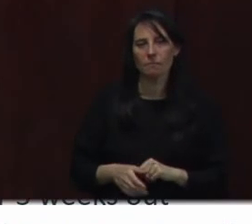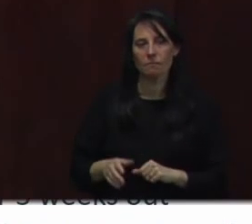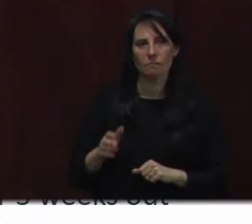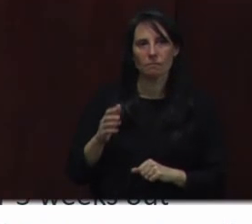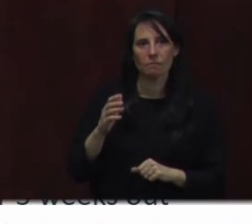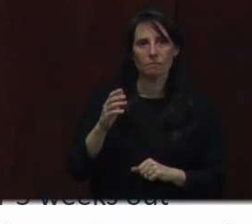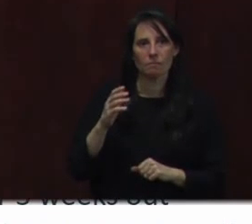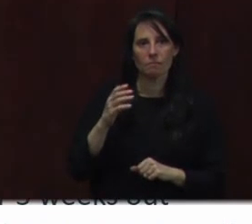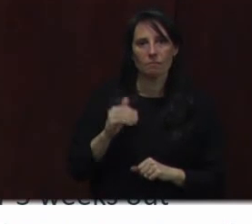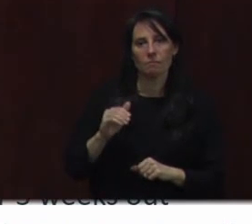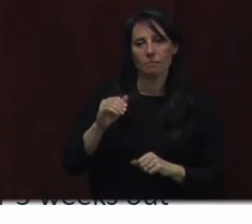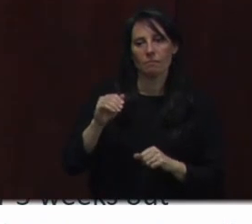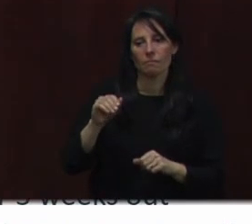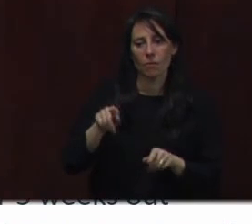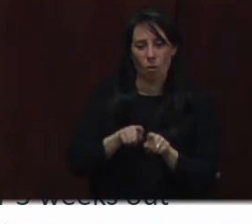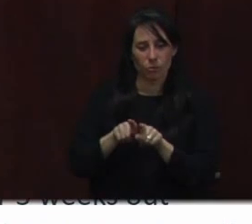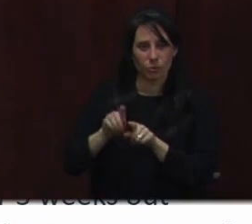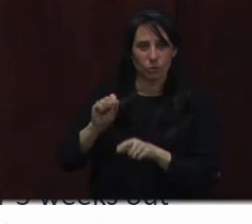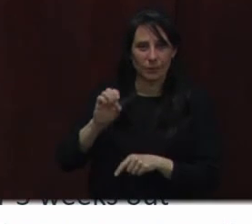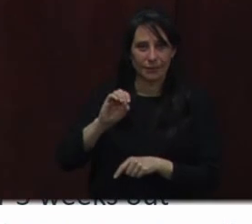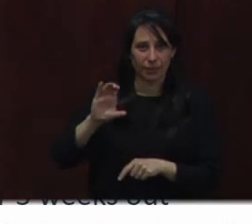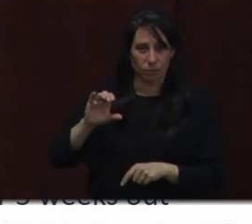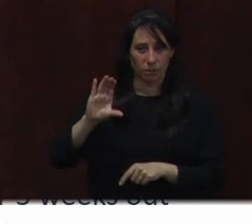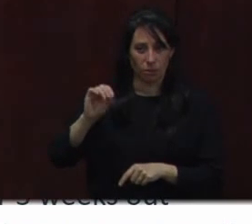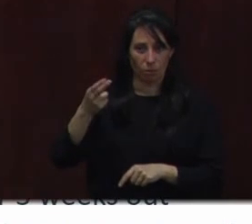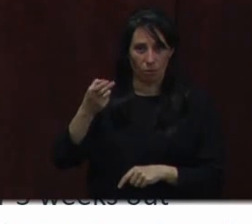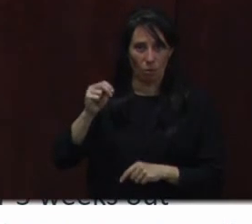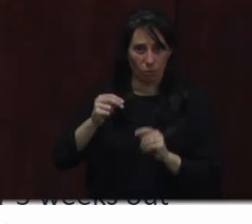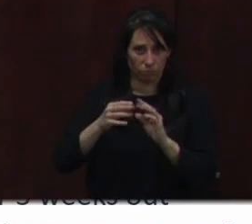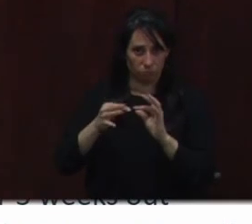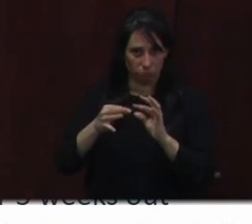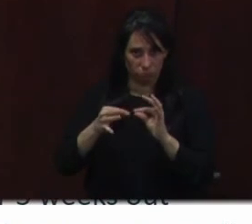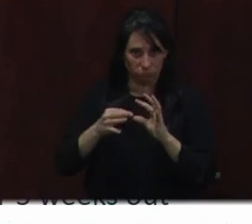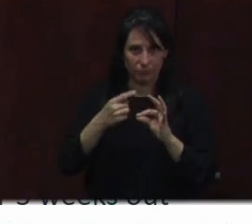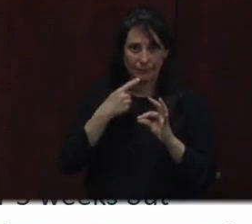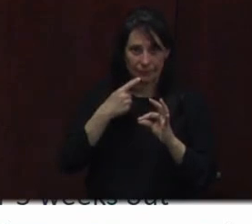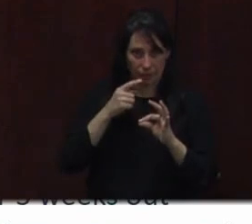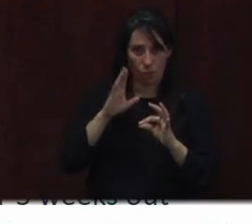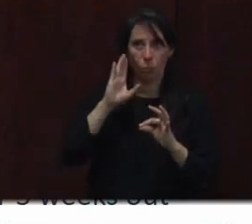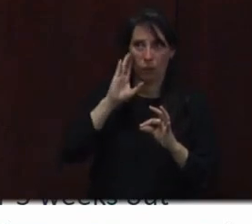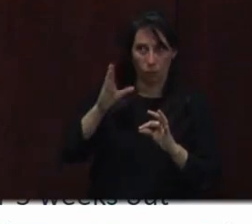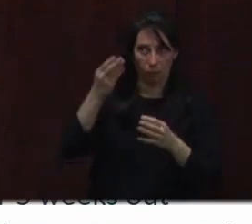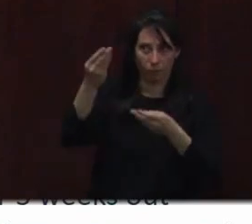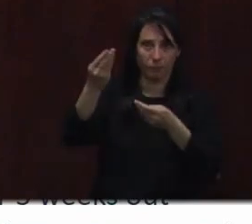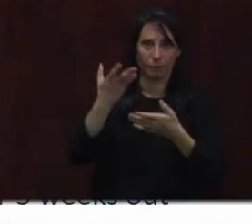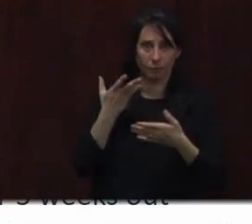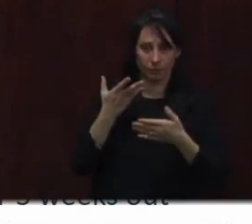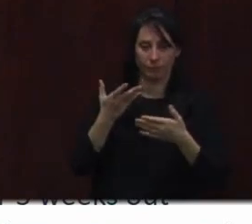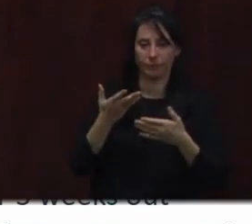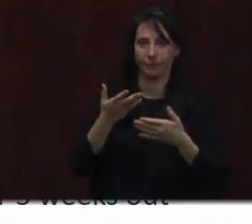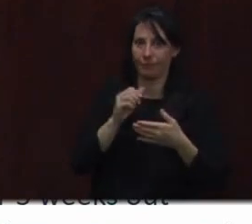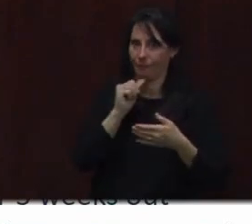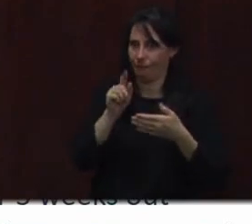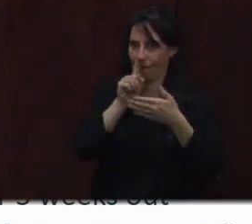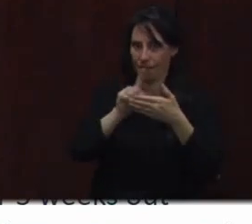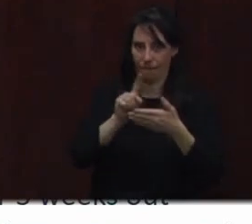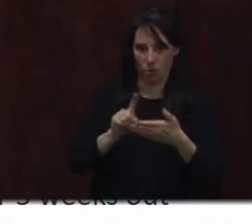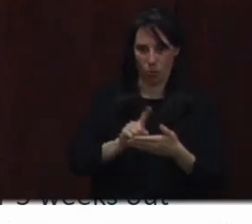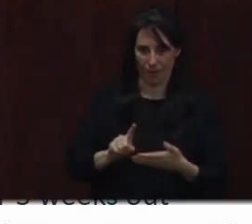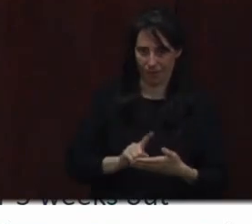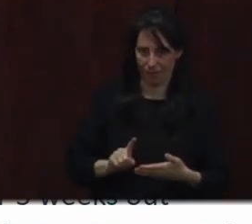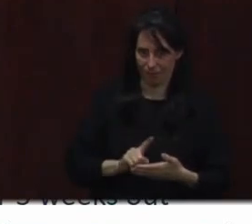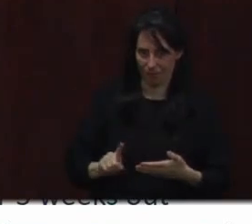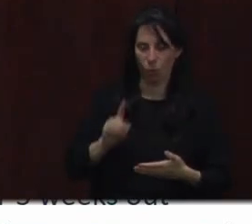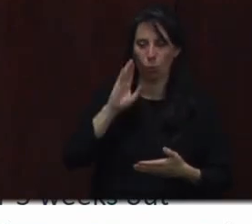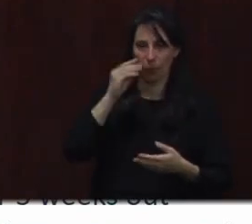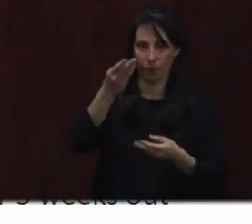allocations. Vaccine providers will be notified of baseline allocation for three weeks out. So that's a new development we were finding out just